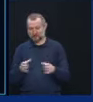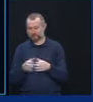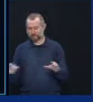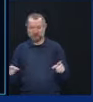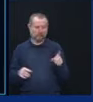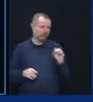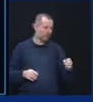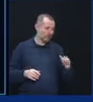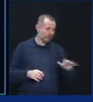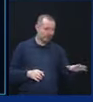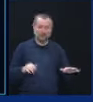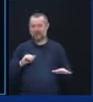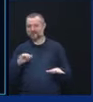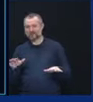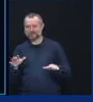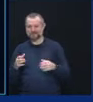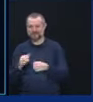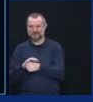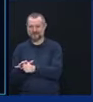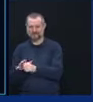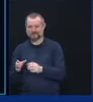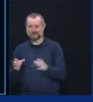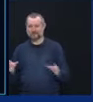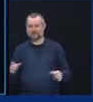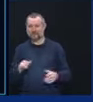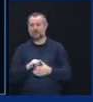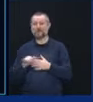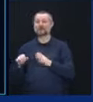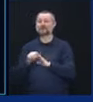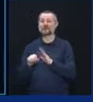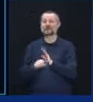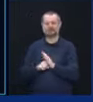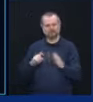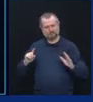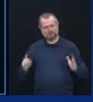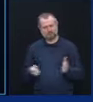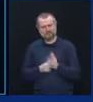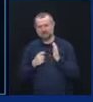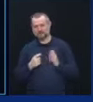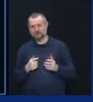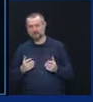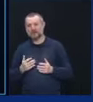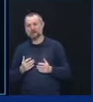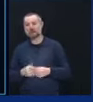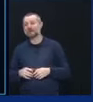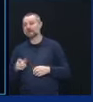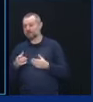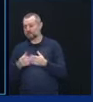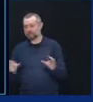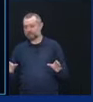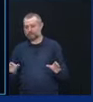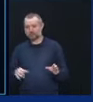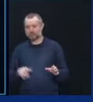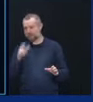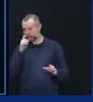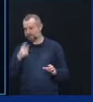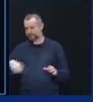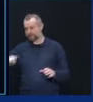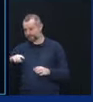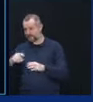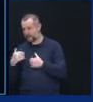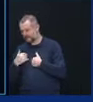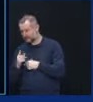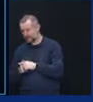end quote. Now, New York State has mandated cohorting infection controls, PPE, and many other